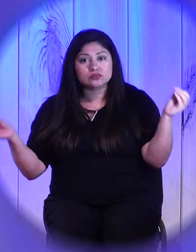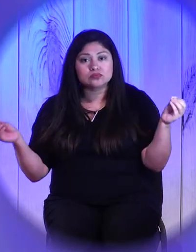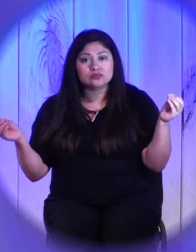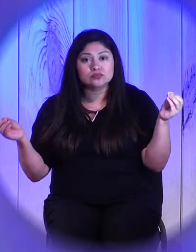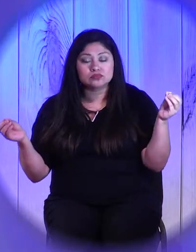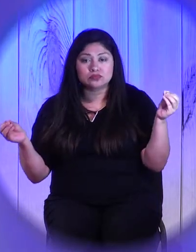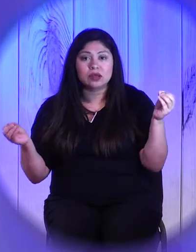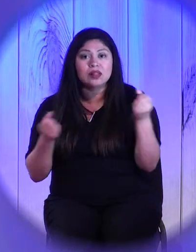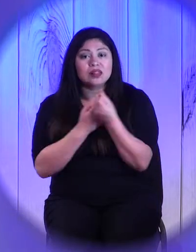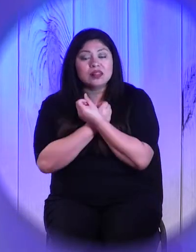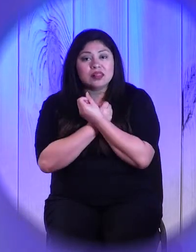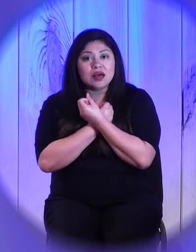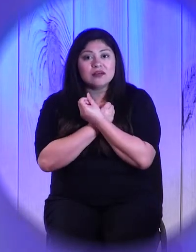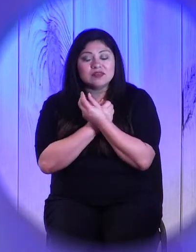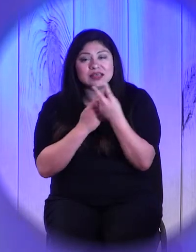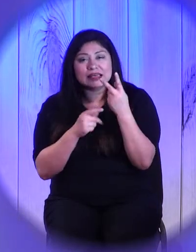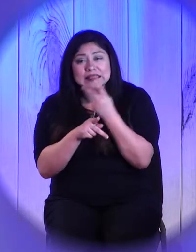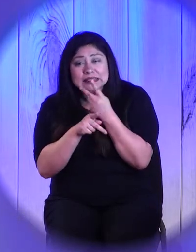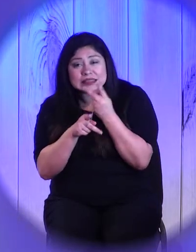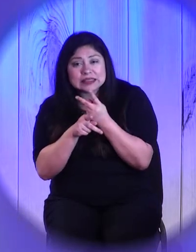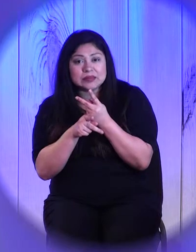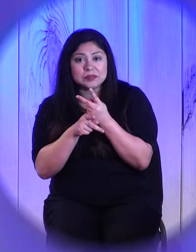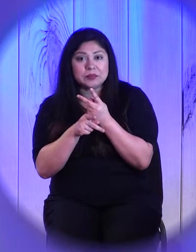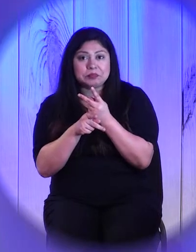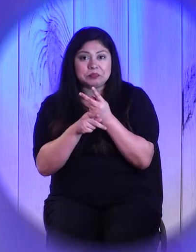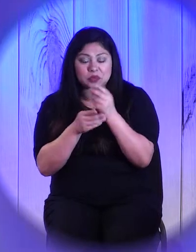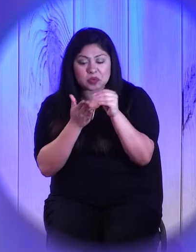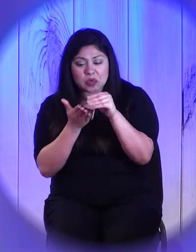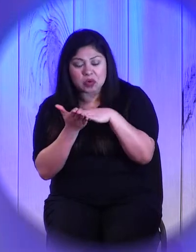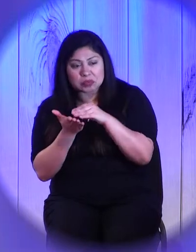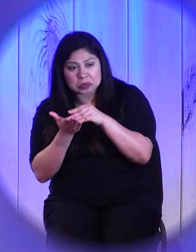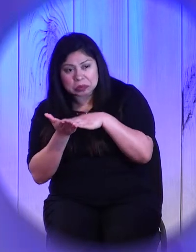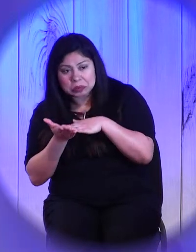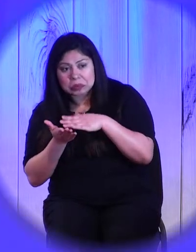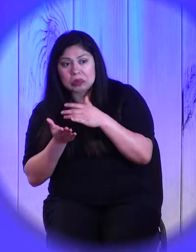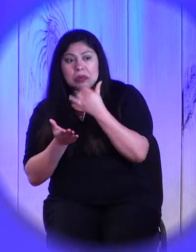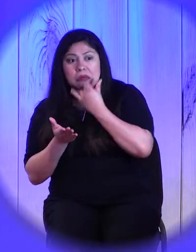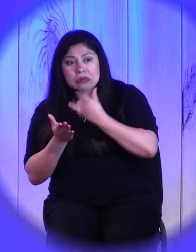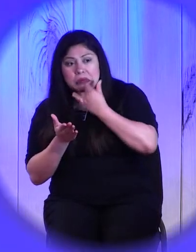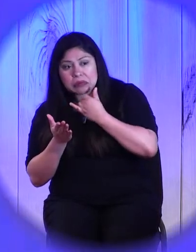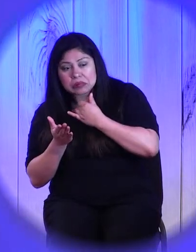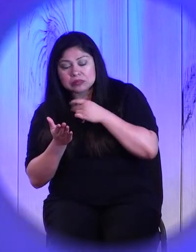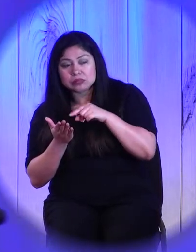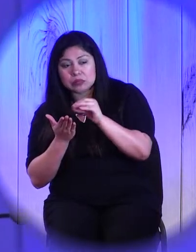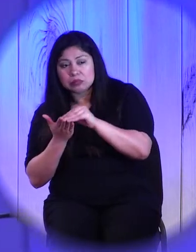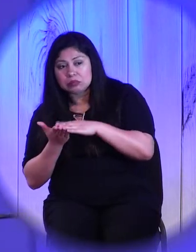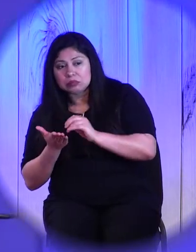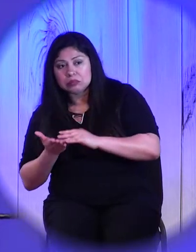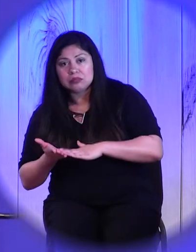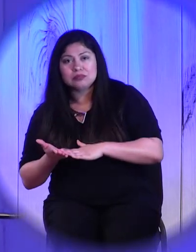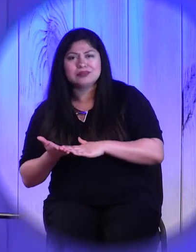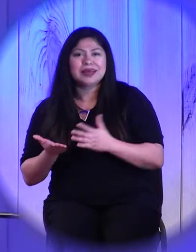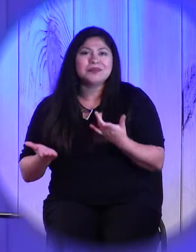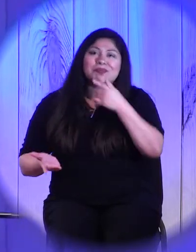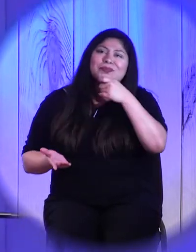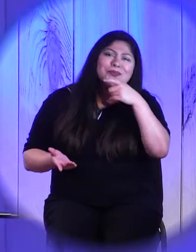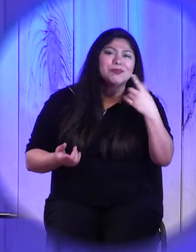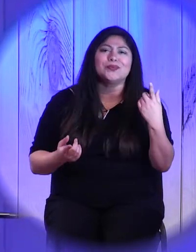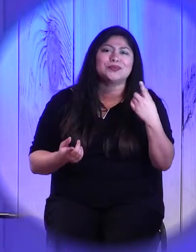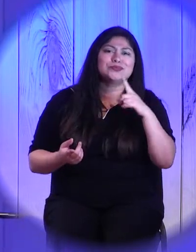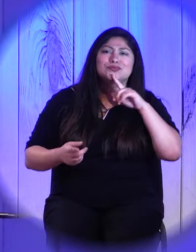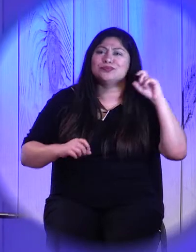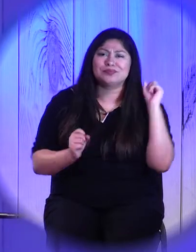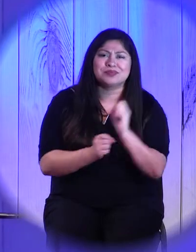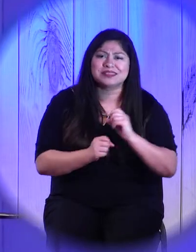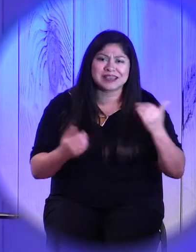of wrongs, but it does feel a little insane in everyday life. I mean, who keeps no record of wrongs? What